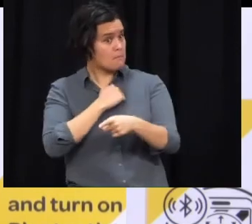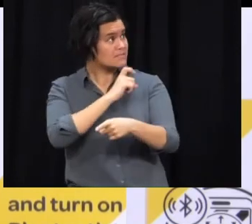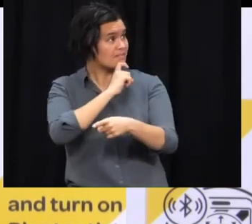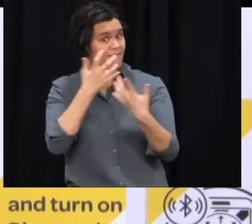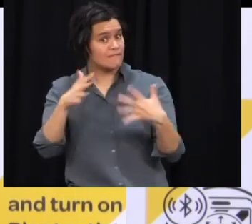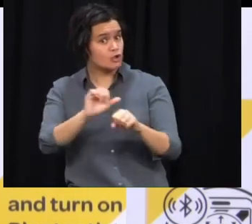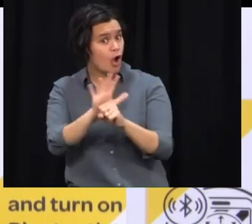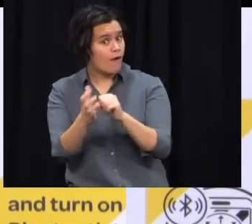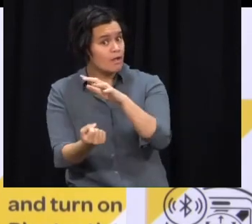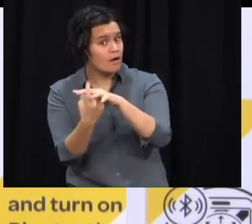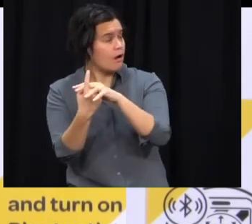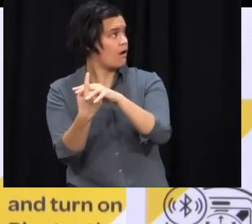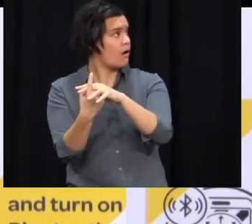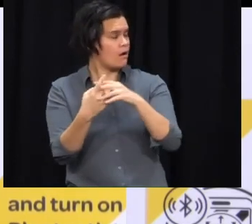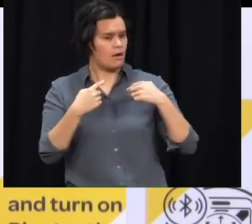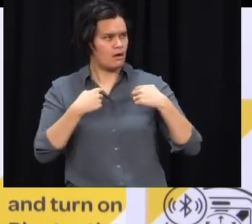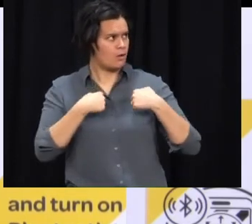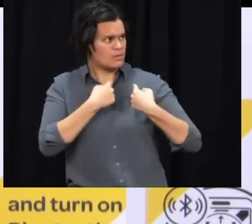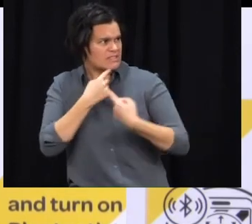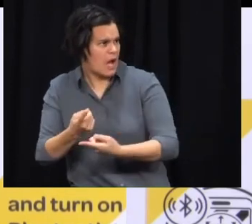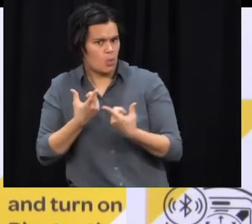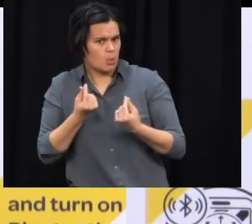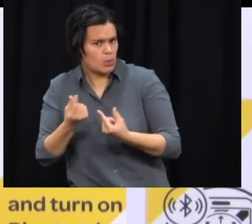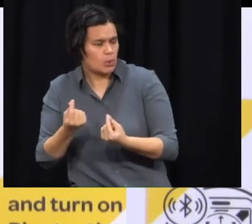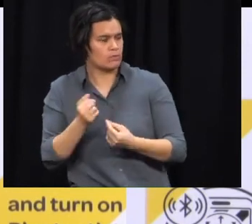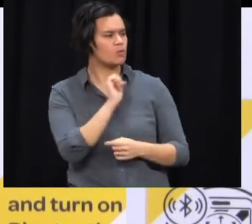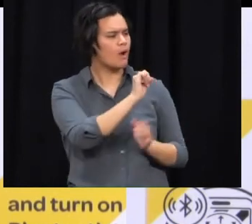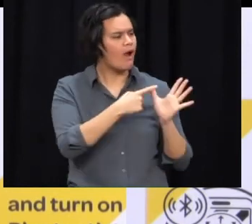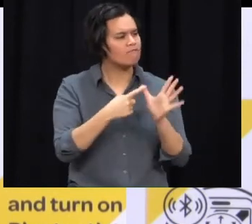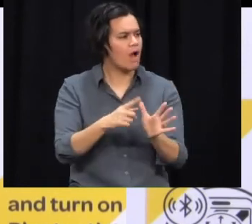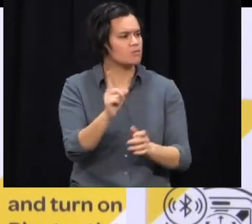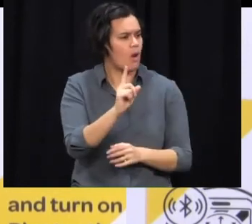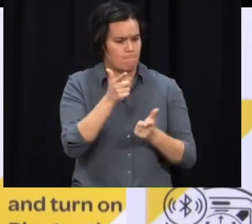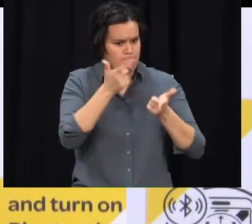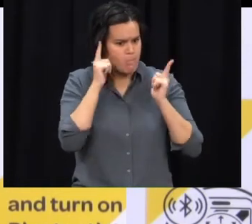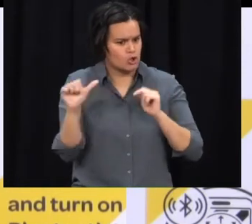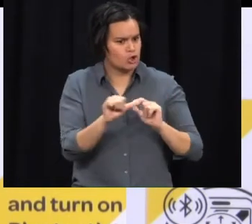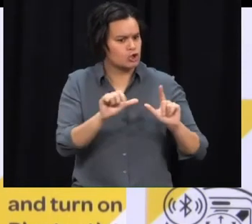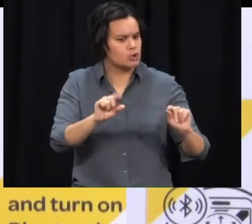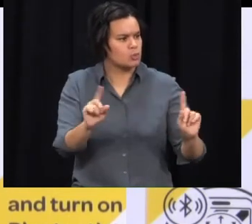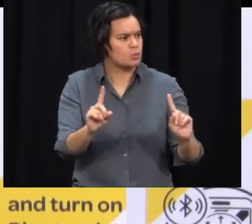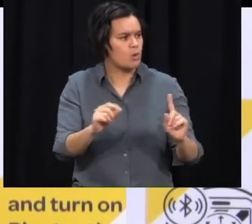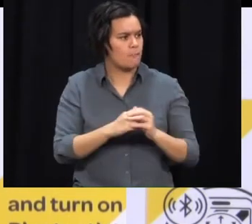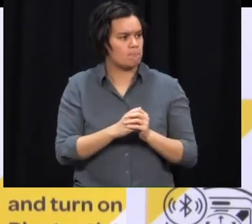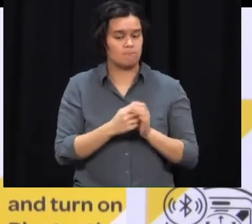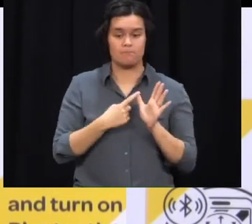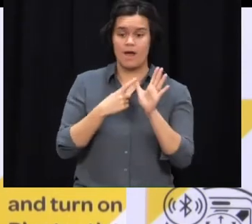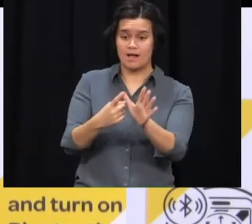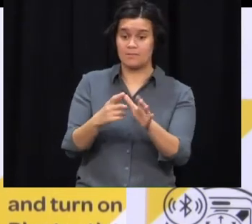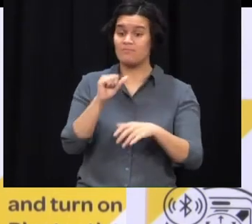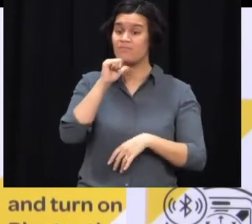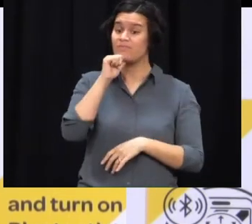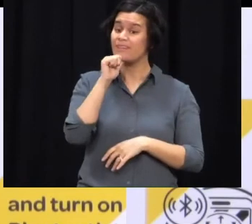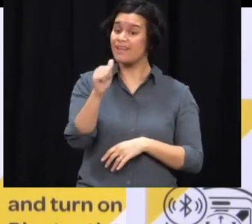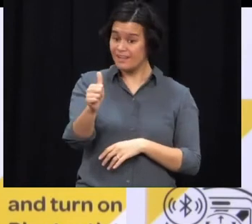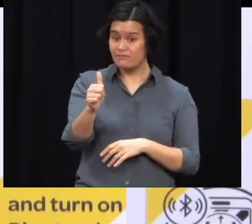in some cases like 24 hours. Two, if there are cases within a business and that has been made public, for example,